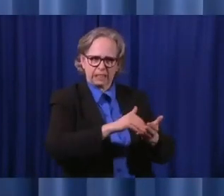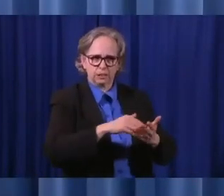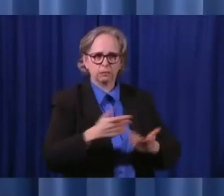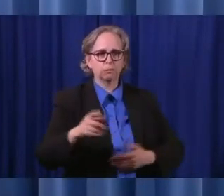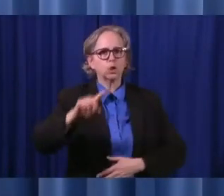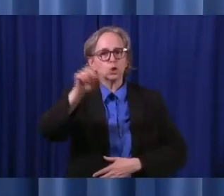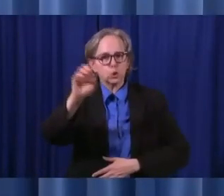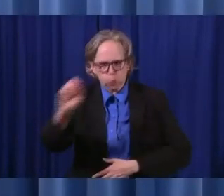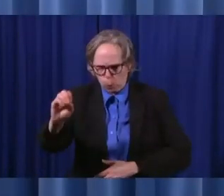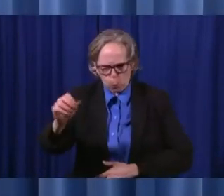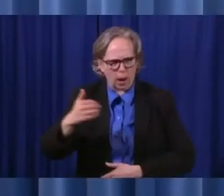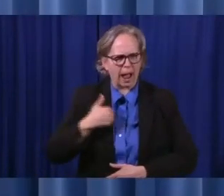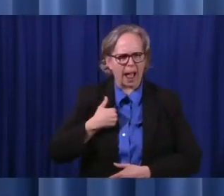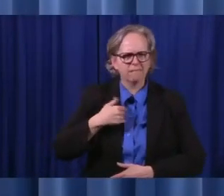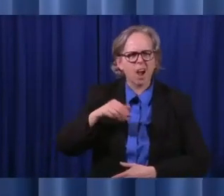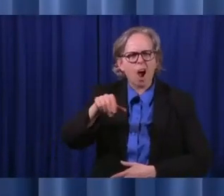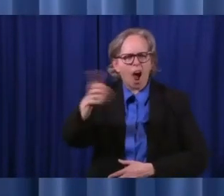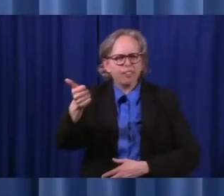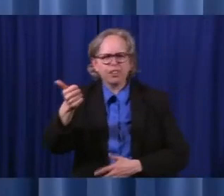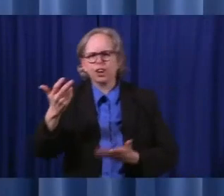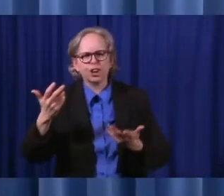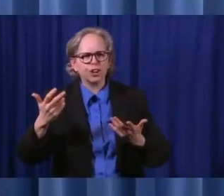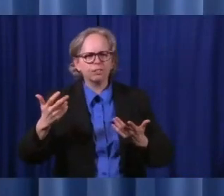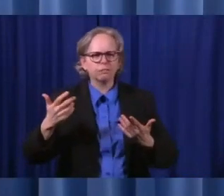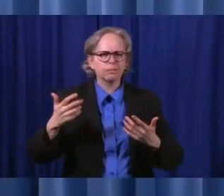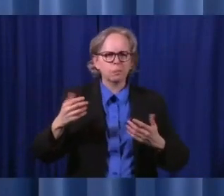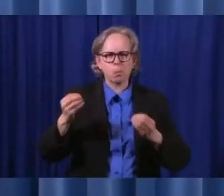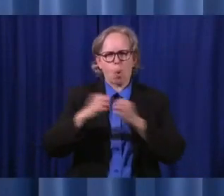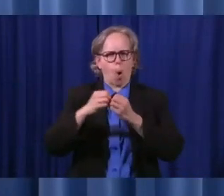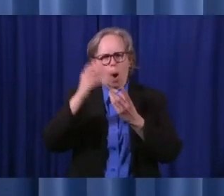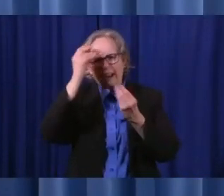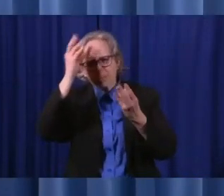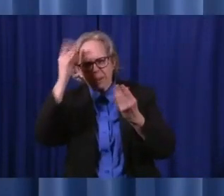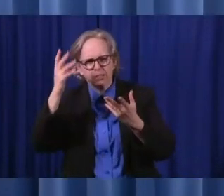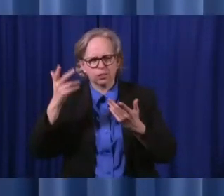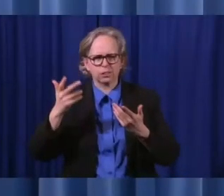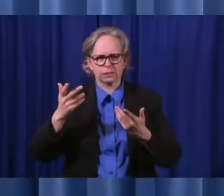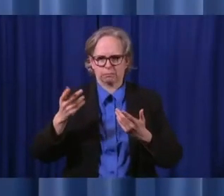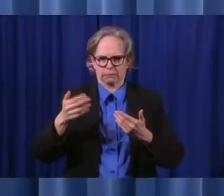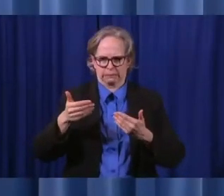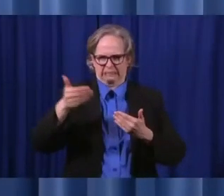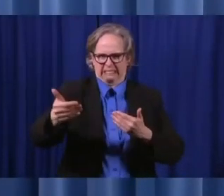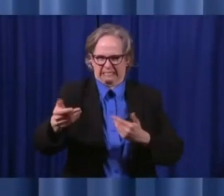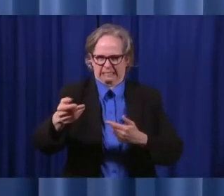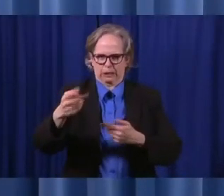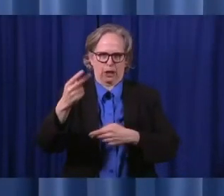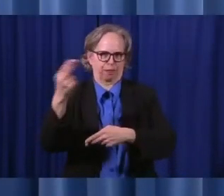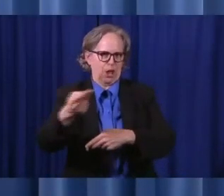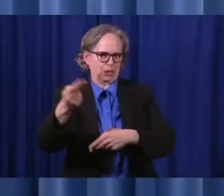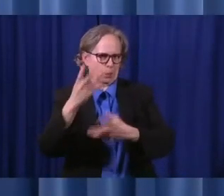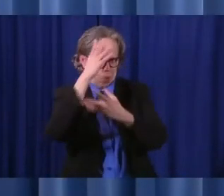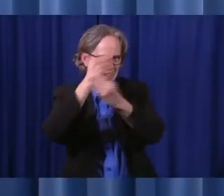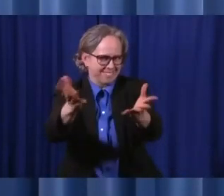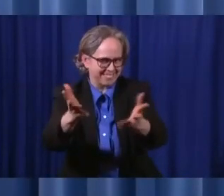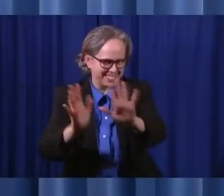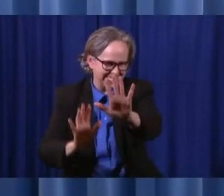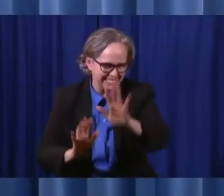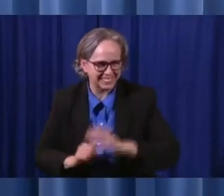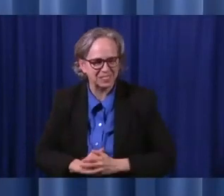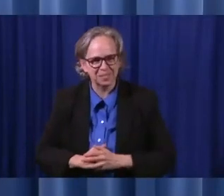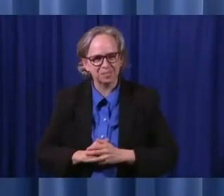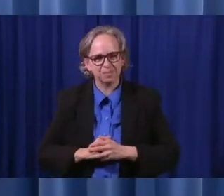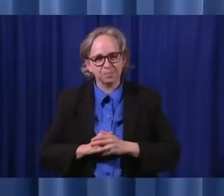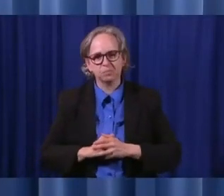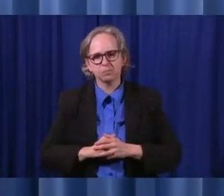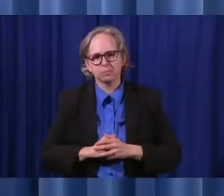and other things in two days. And I think for most of